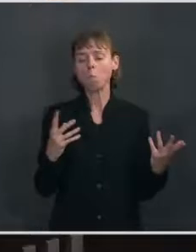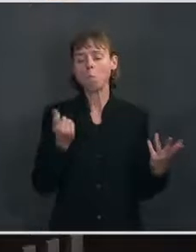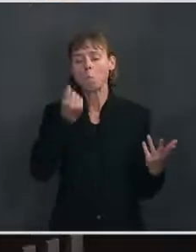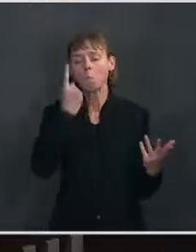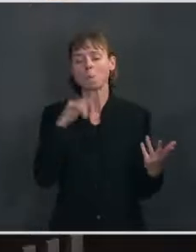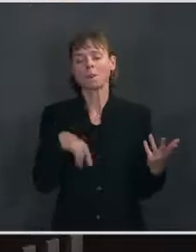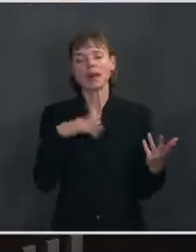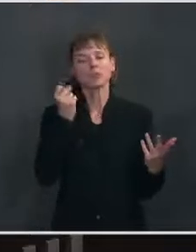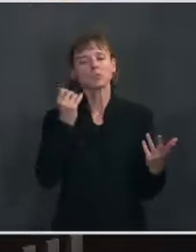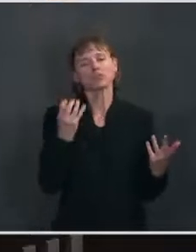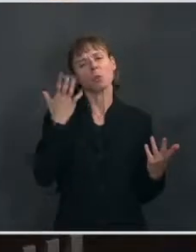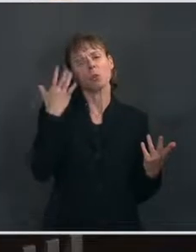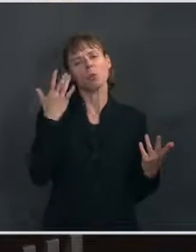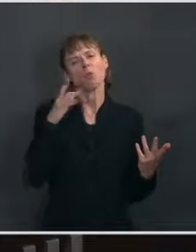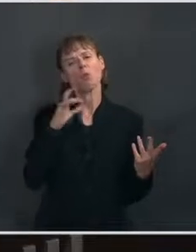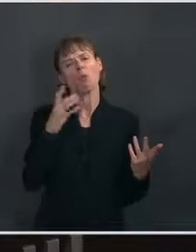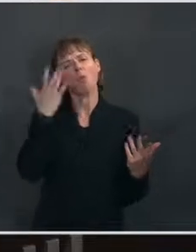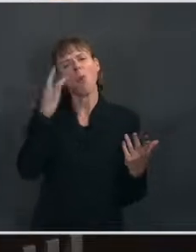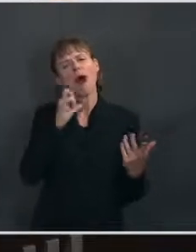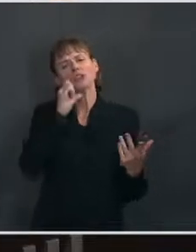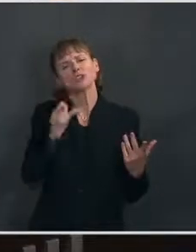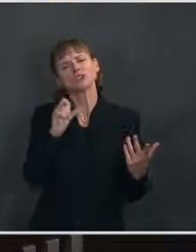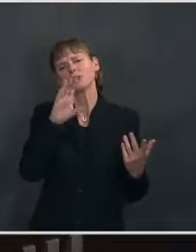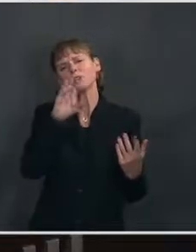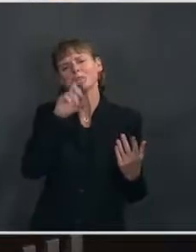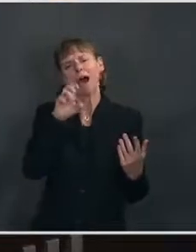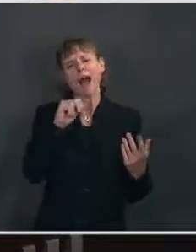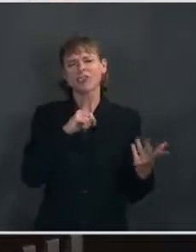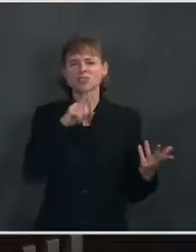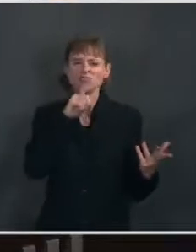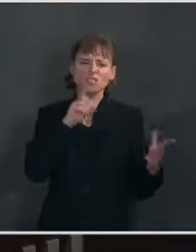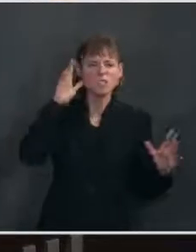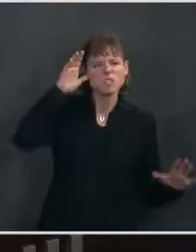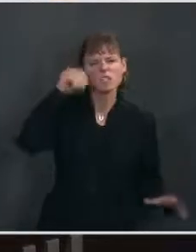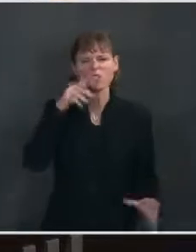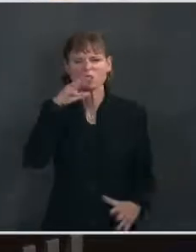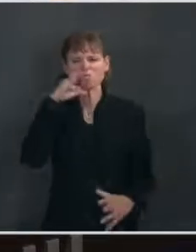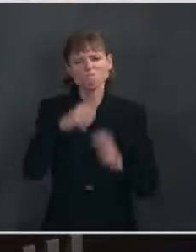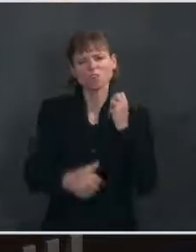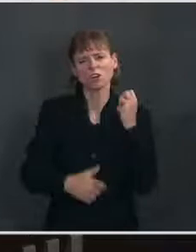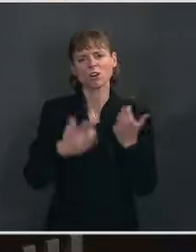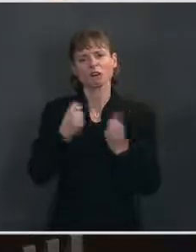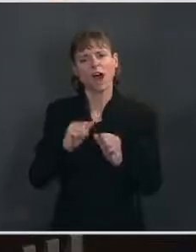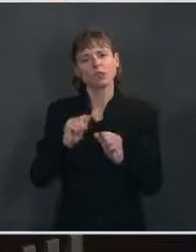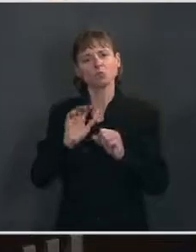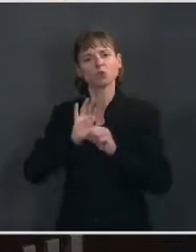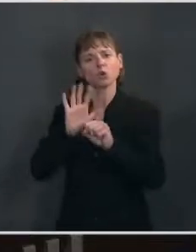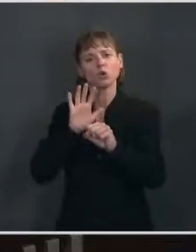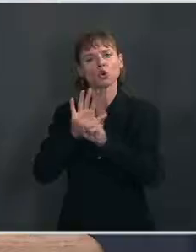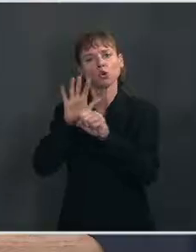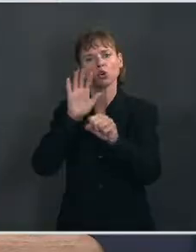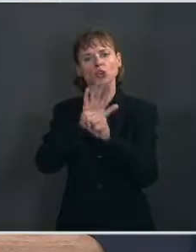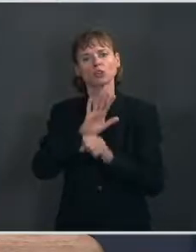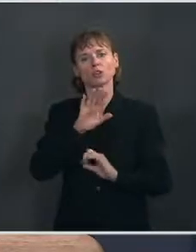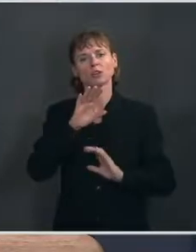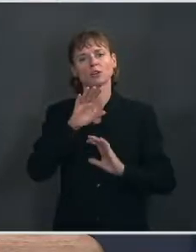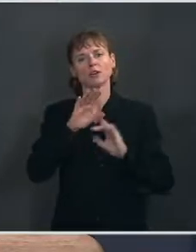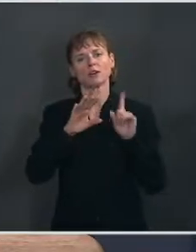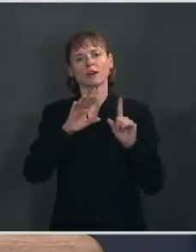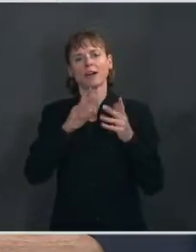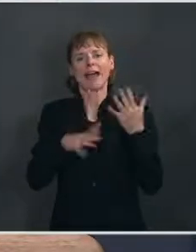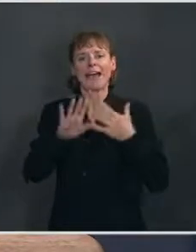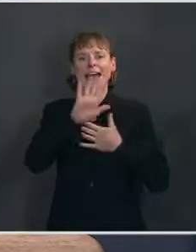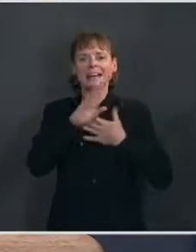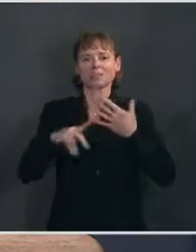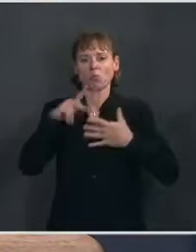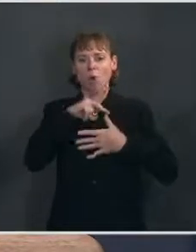tactically ruthless as Republicans have been in pushing priorities that he champions? Ms. Well, I think